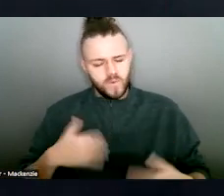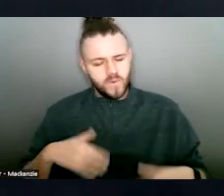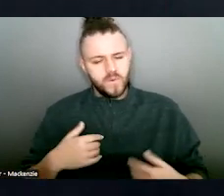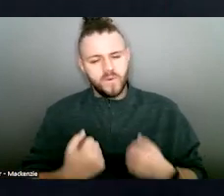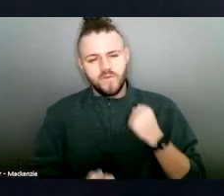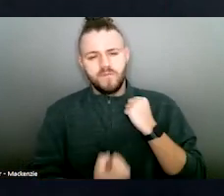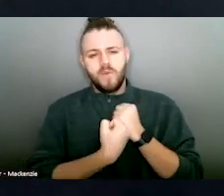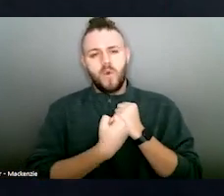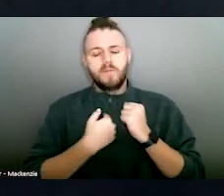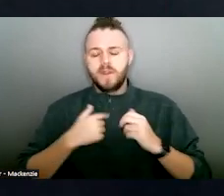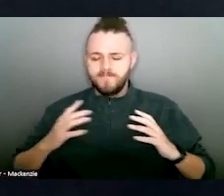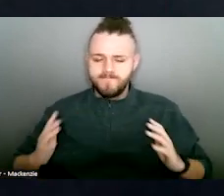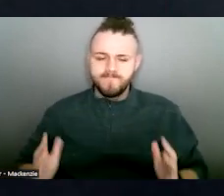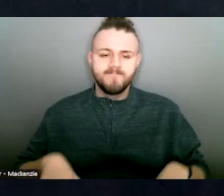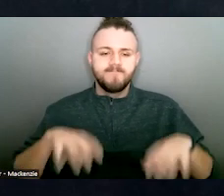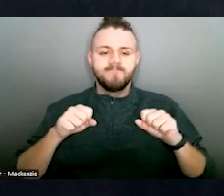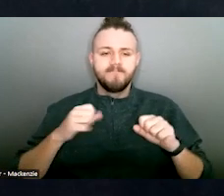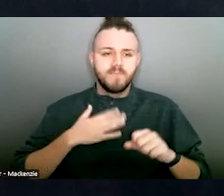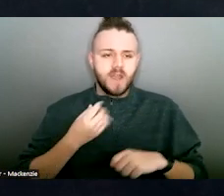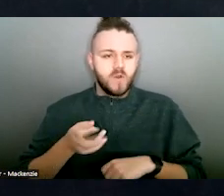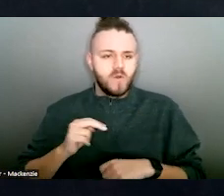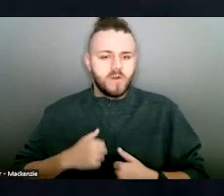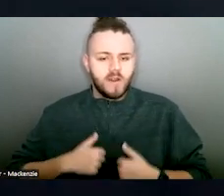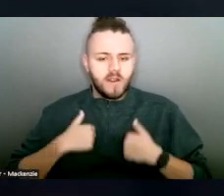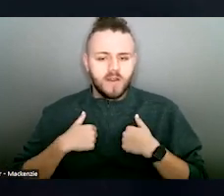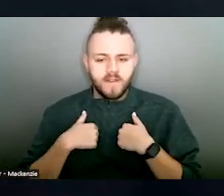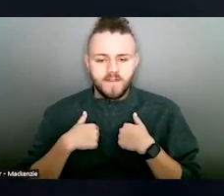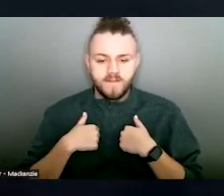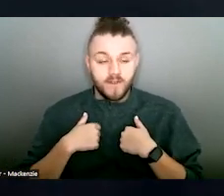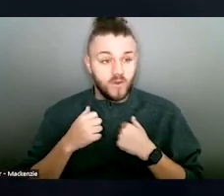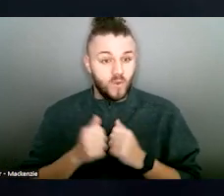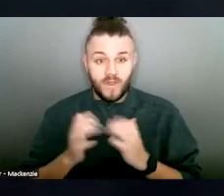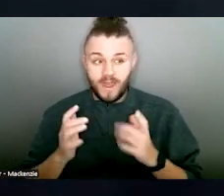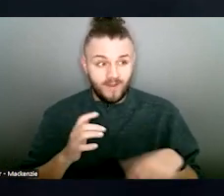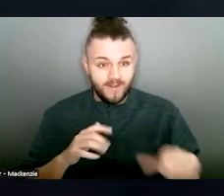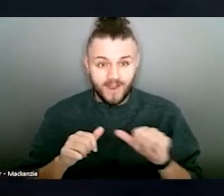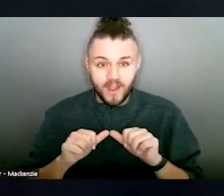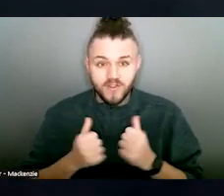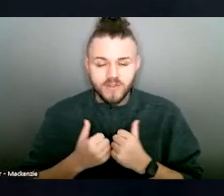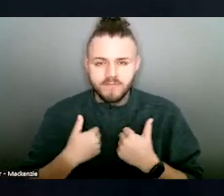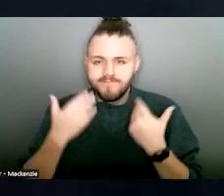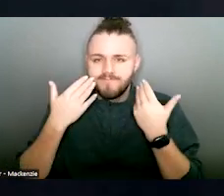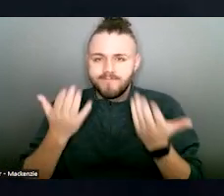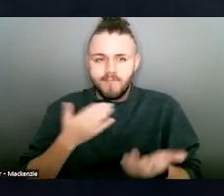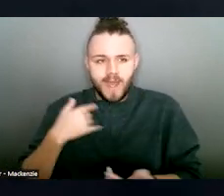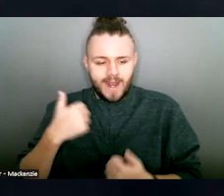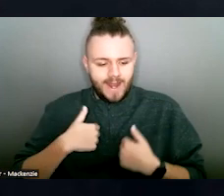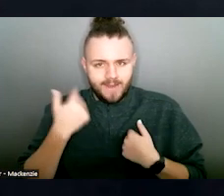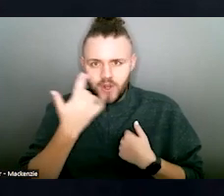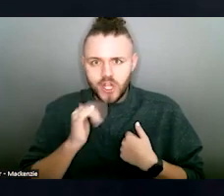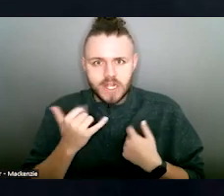of a domestic violence resource agency, I don't know what my current quality of life would be, but I know one fact